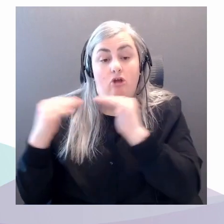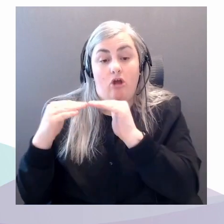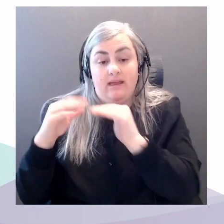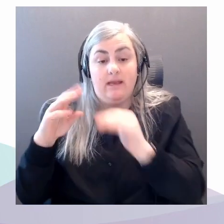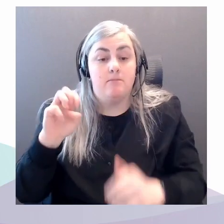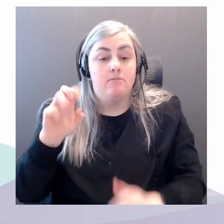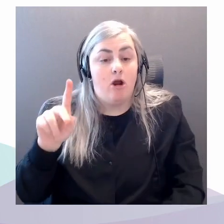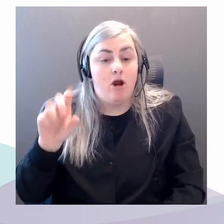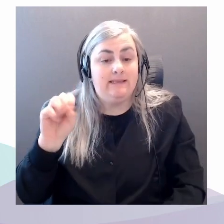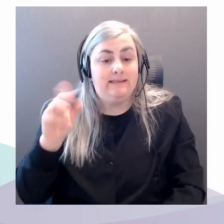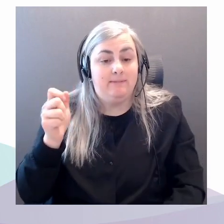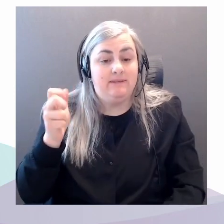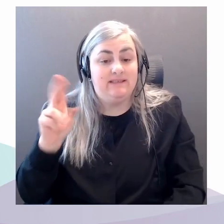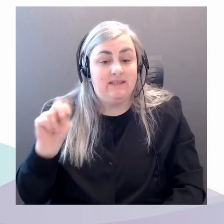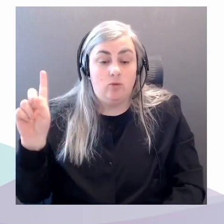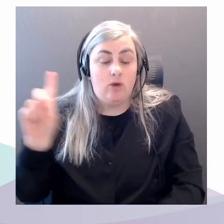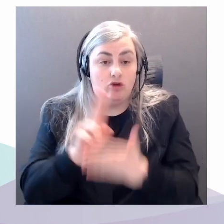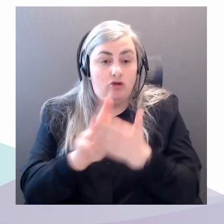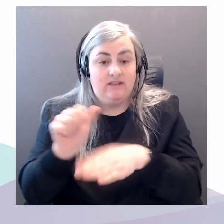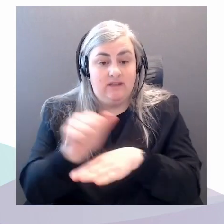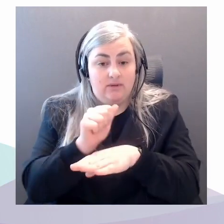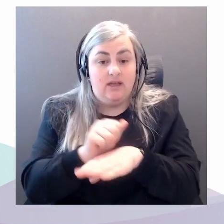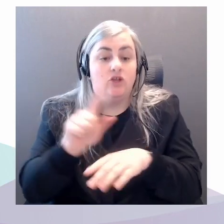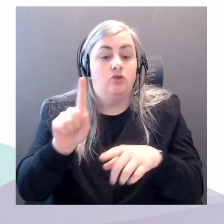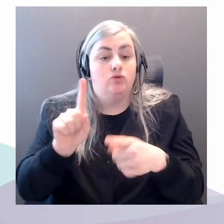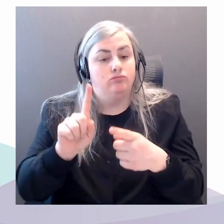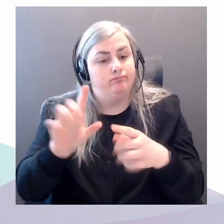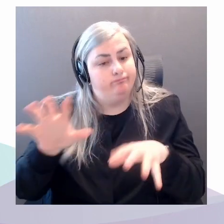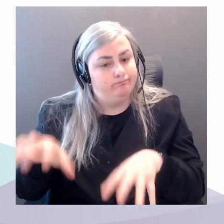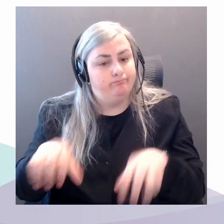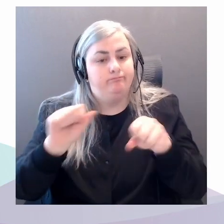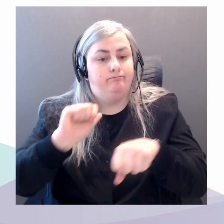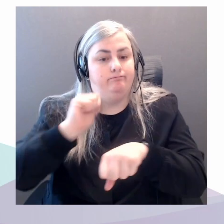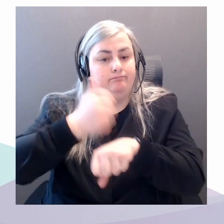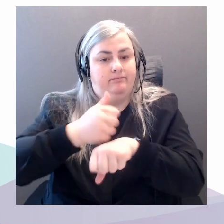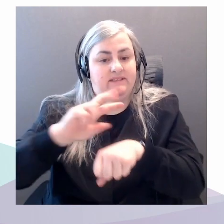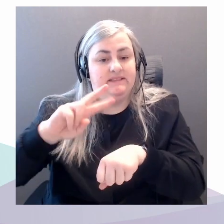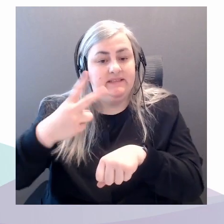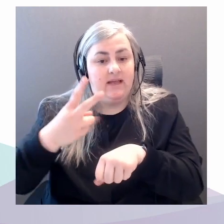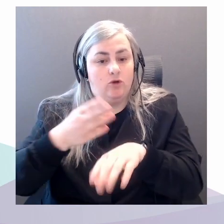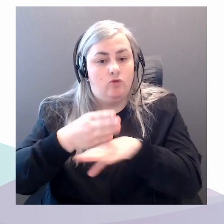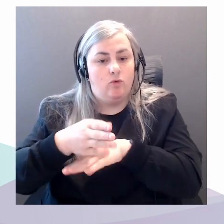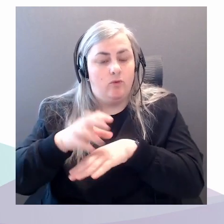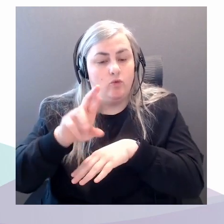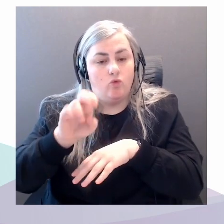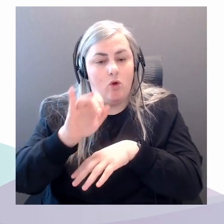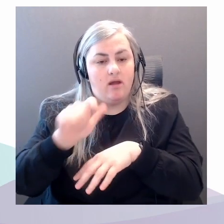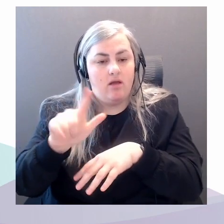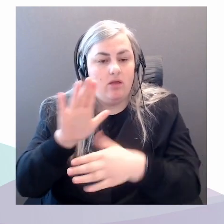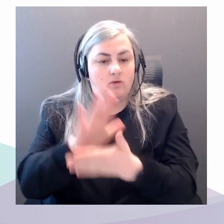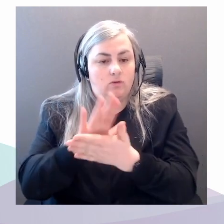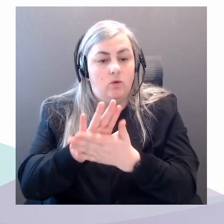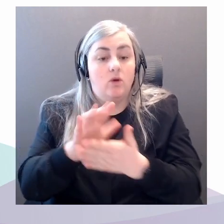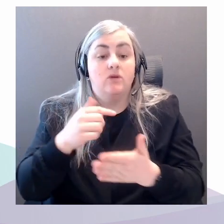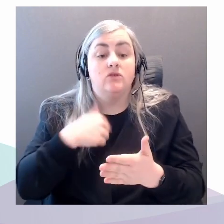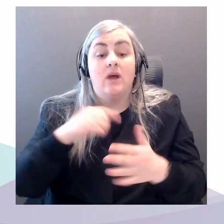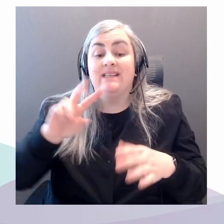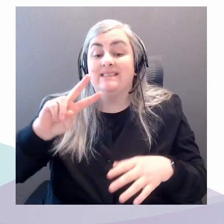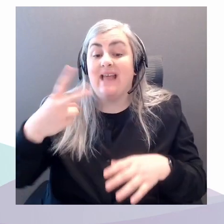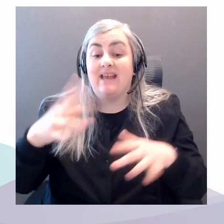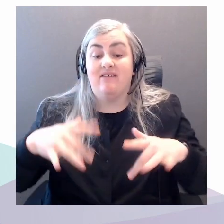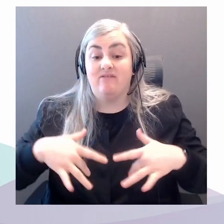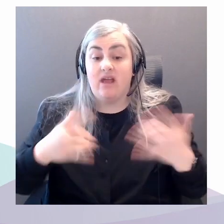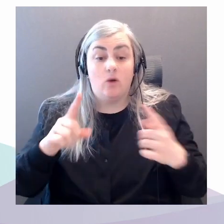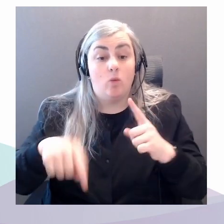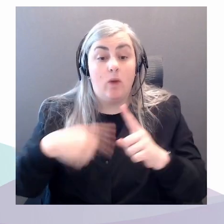So at the second event, which was held in 2019, I believe, in conjunction with the